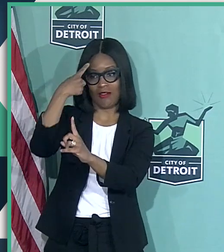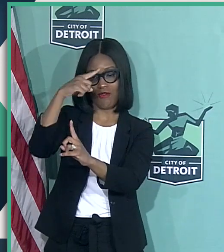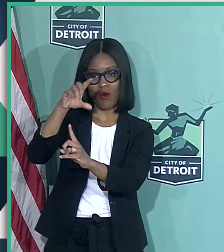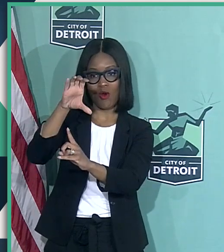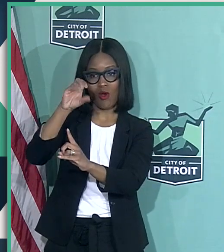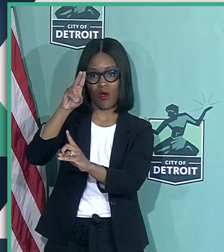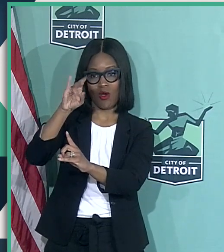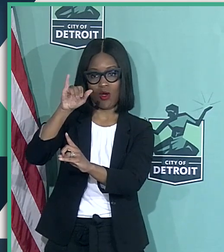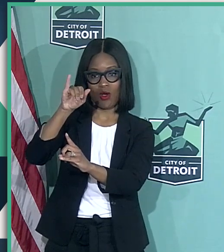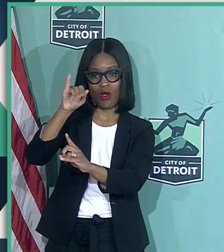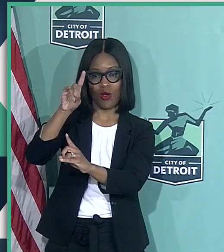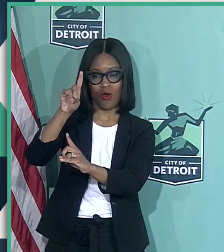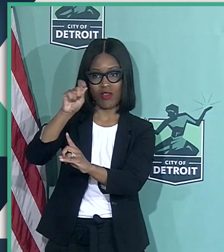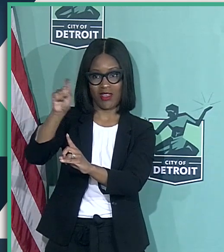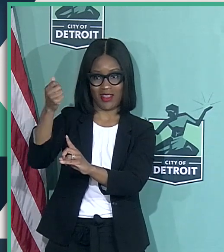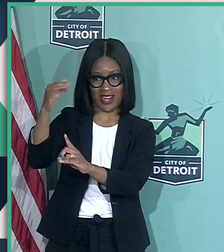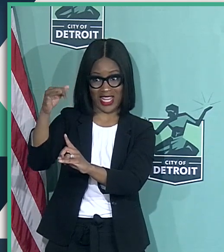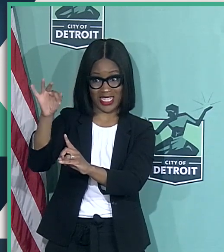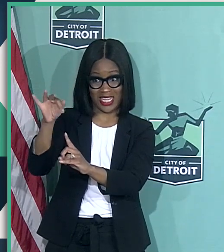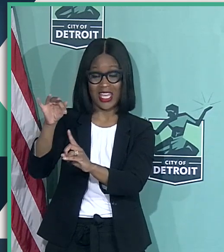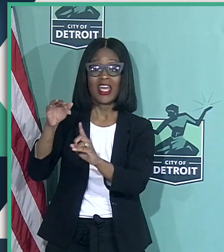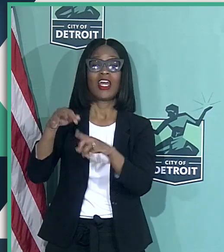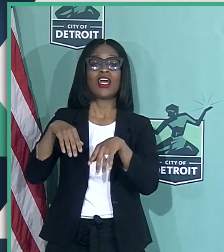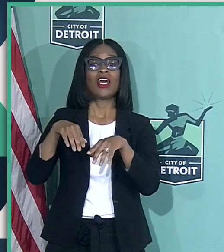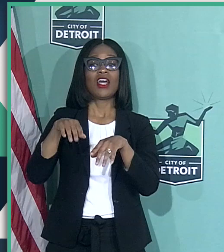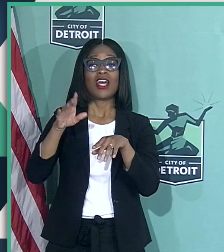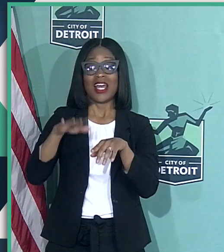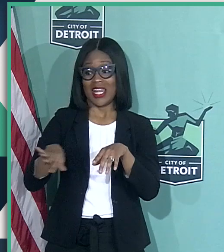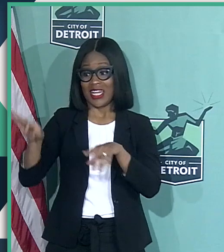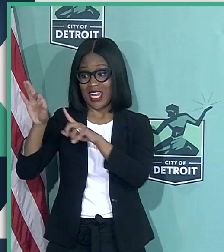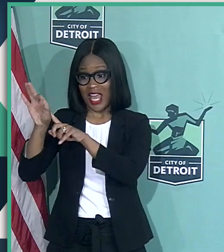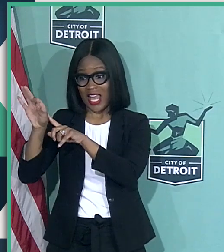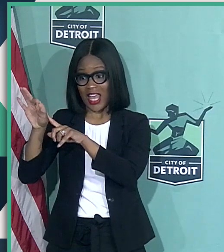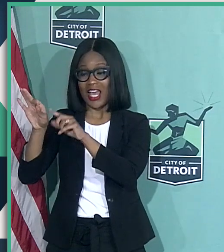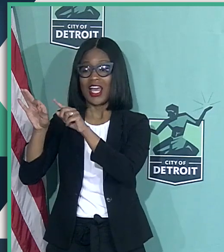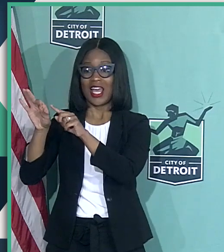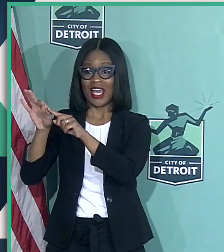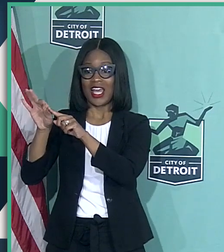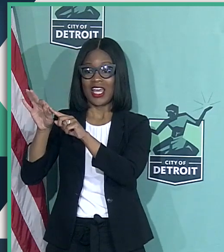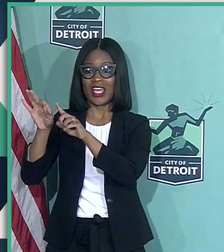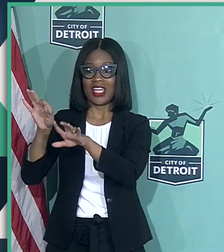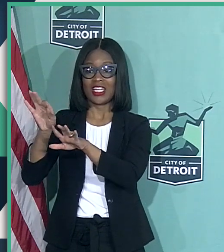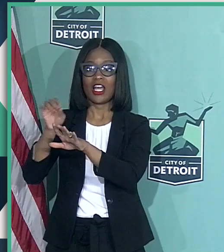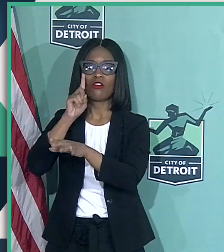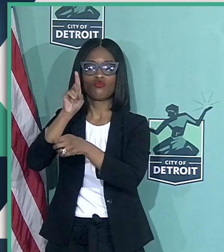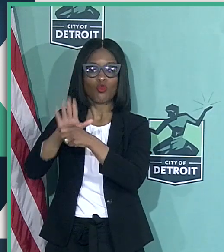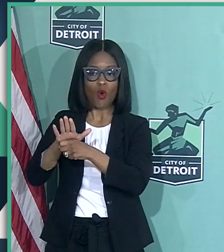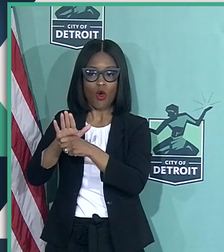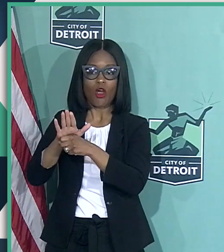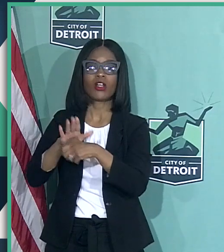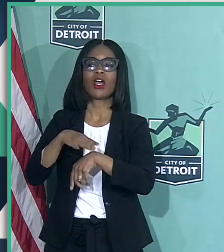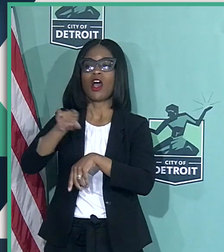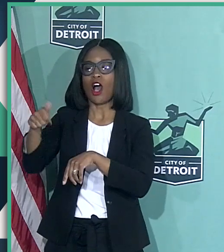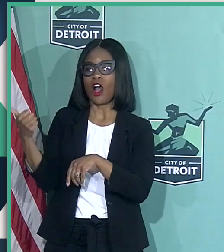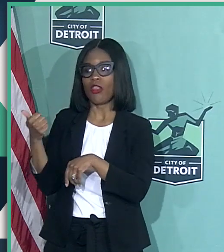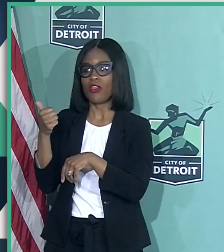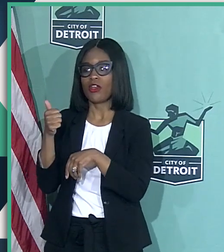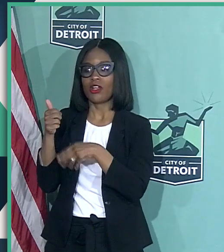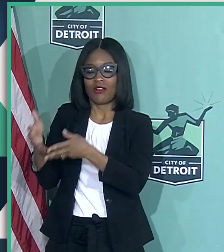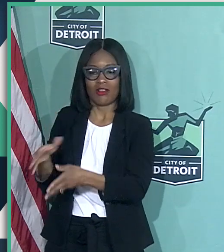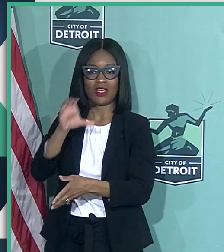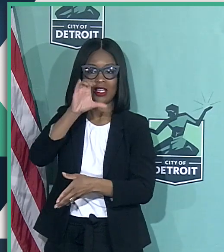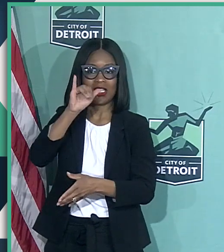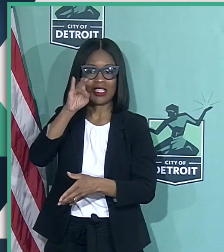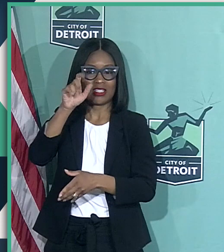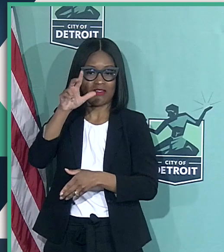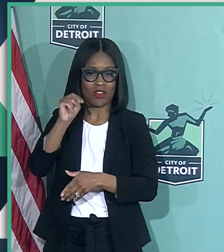Of that number, 9 are sworn and 4 are civilian. Quarantine numbers, as you heard me